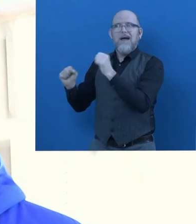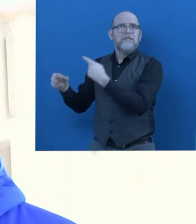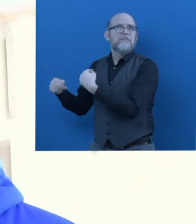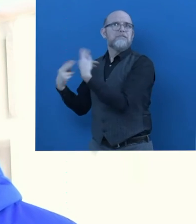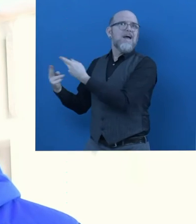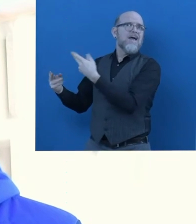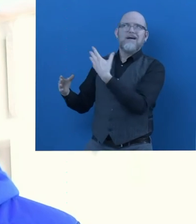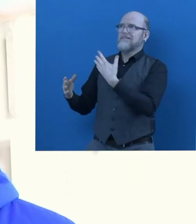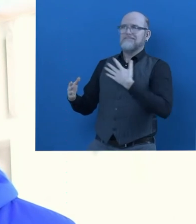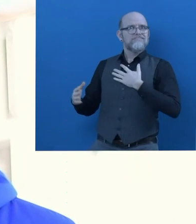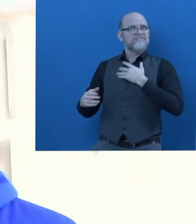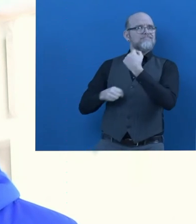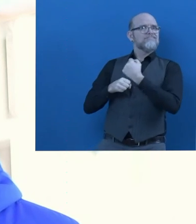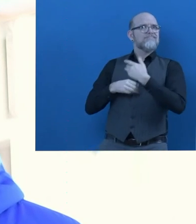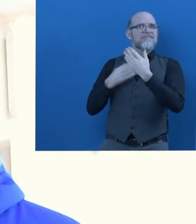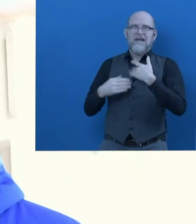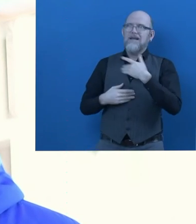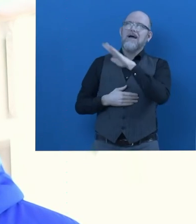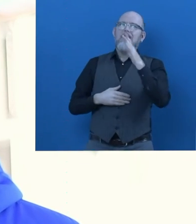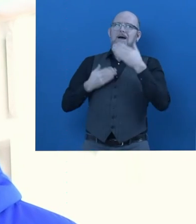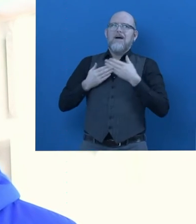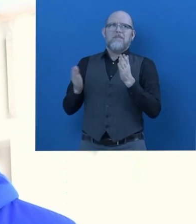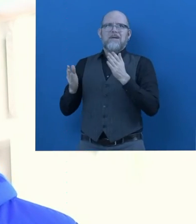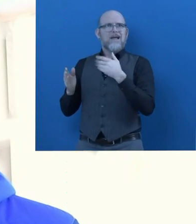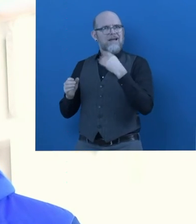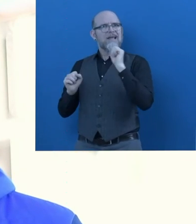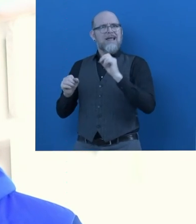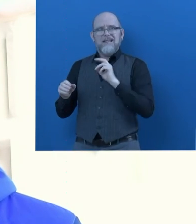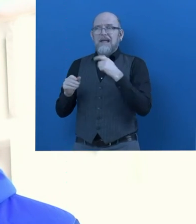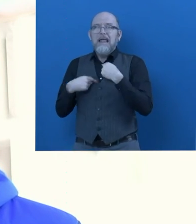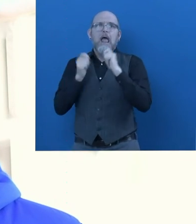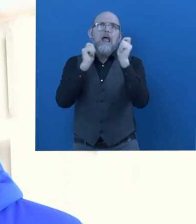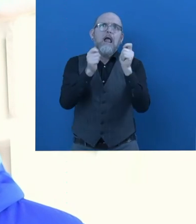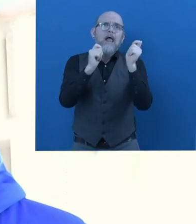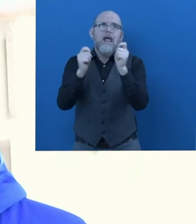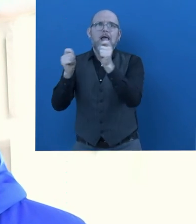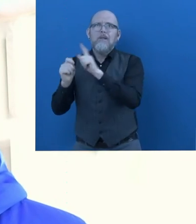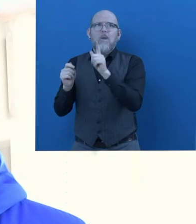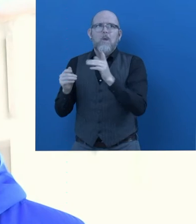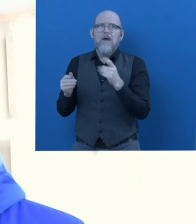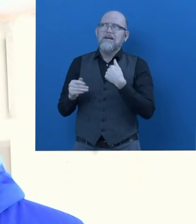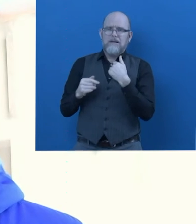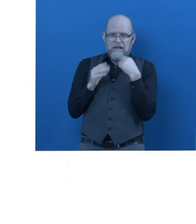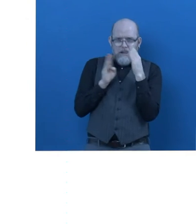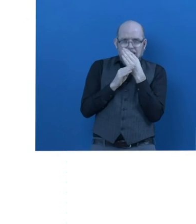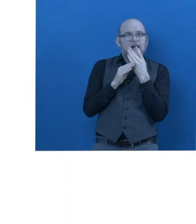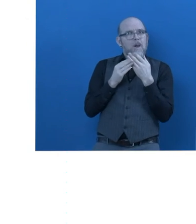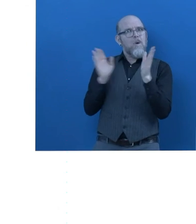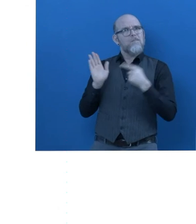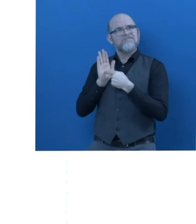get back into the concept of applying for work rather than just like hiding myself. It was a very big deal for me.